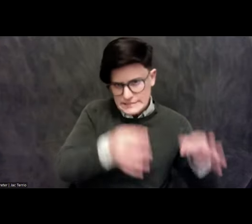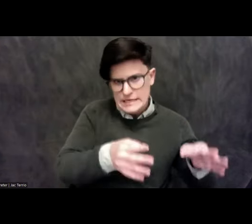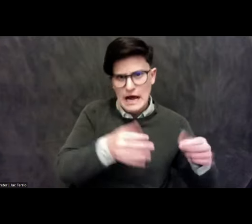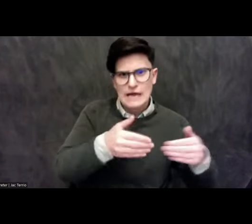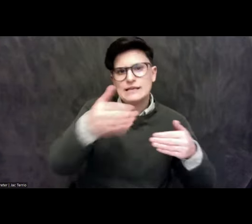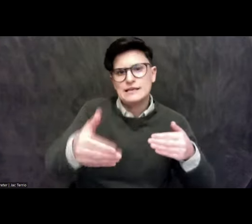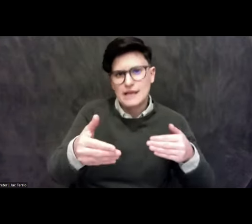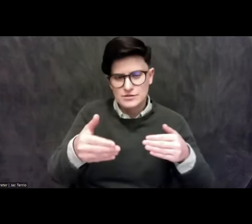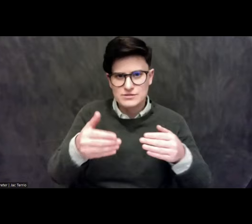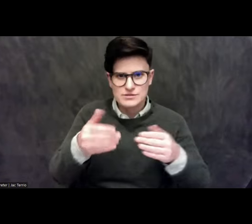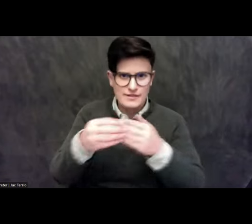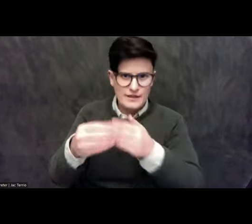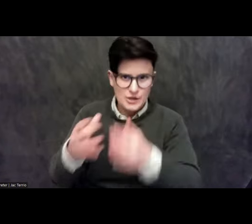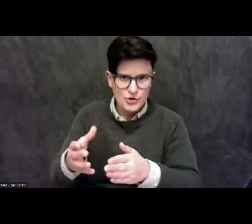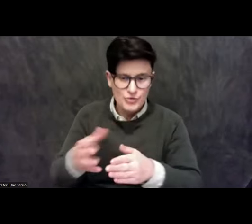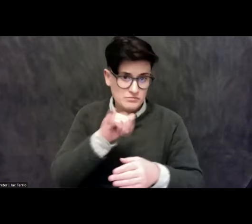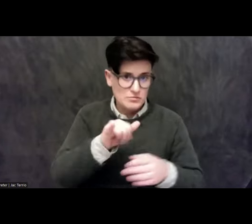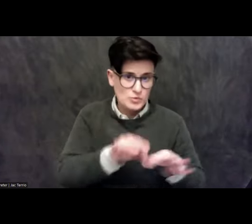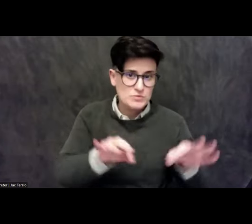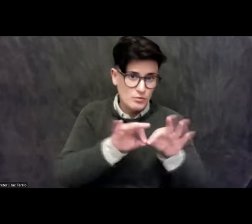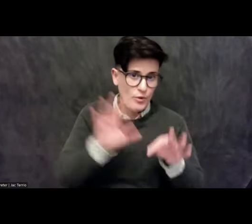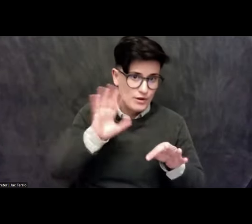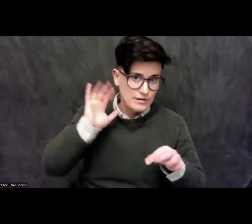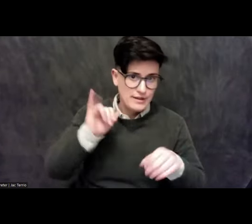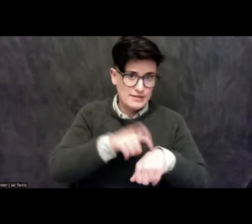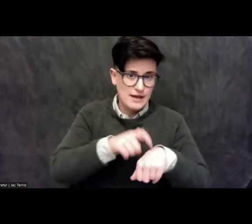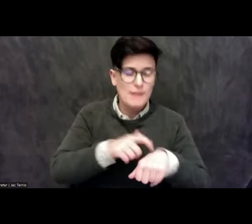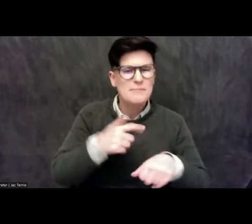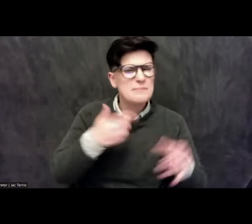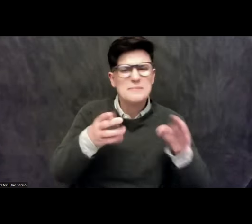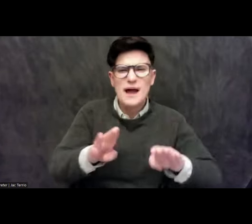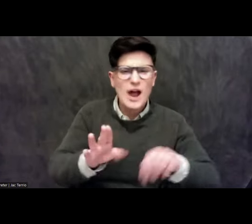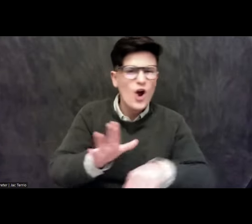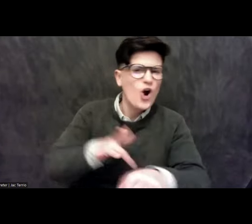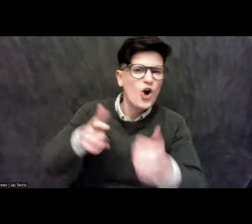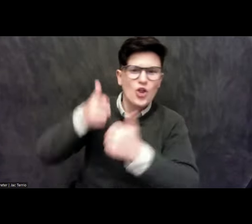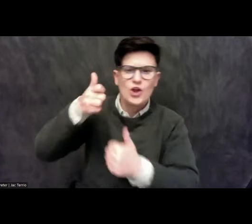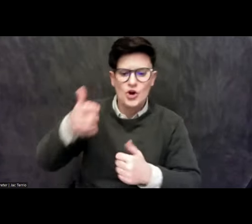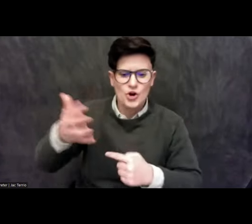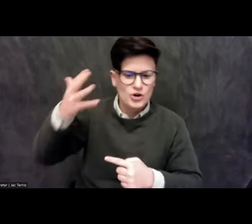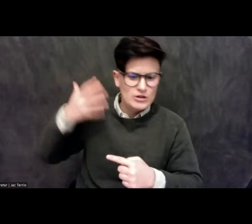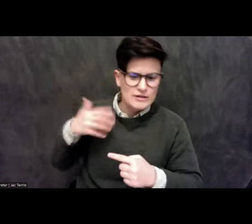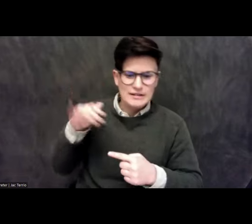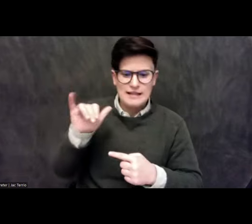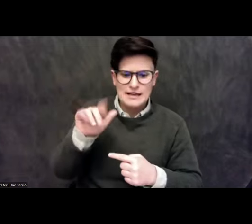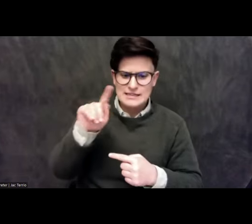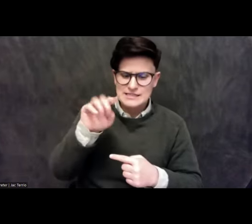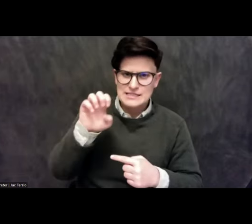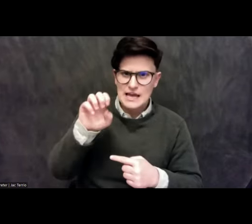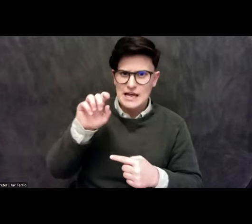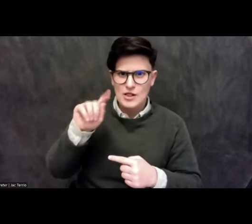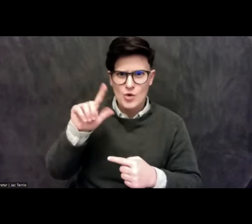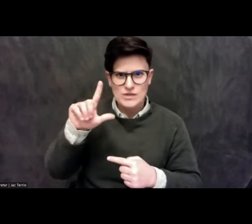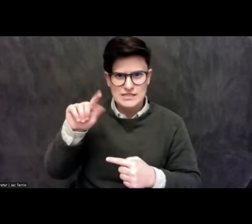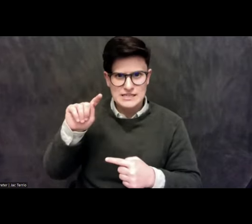And I would imagine that it also extended earlier to places like Teotihuacan. Why? Because we don't see obvious